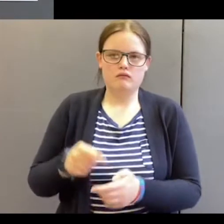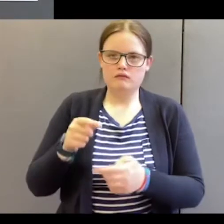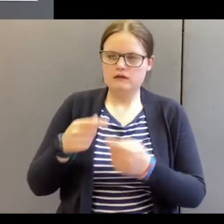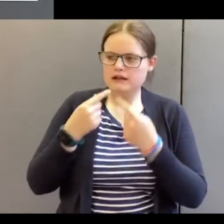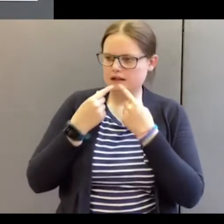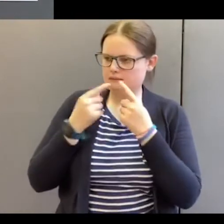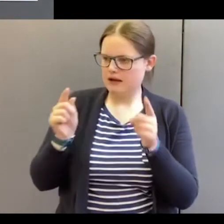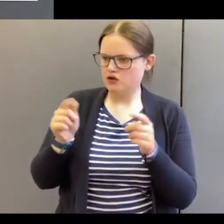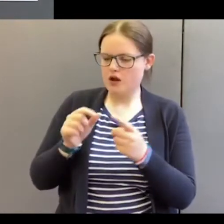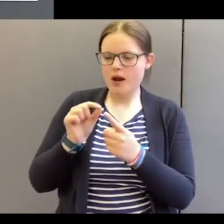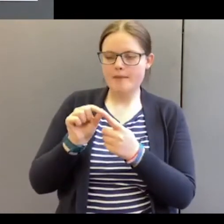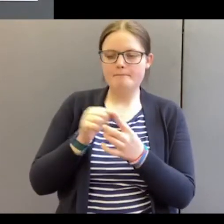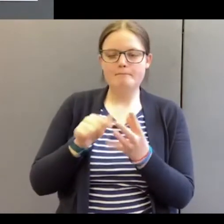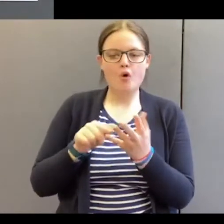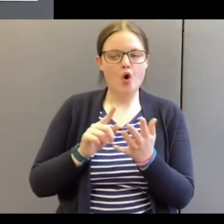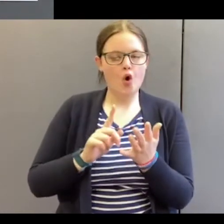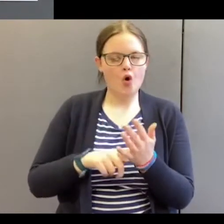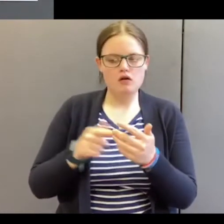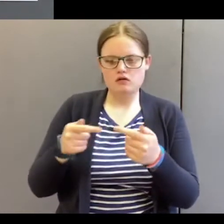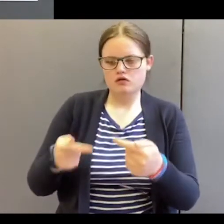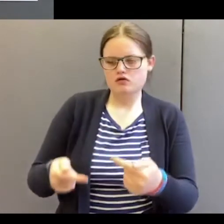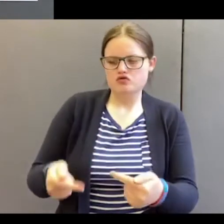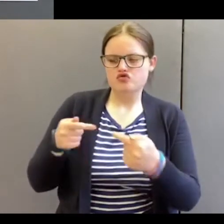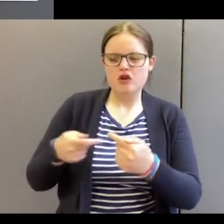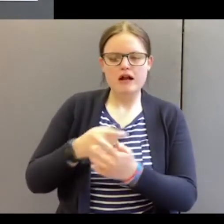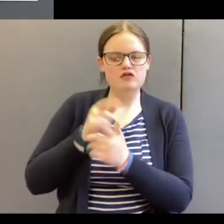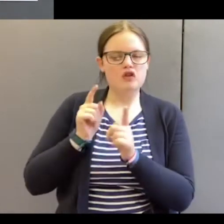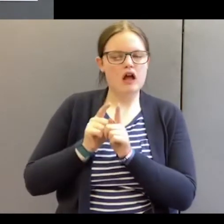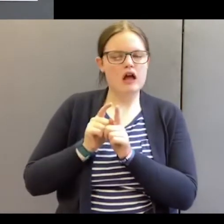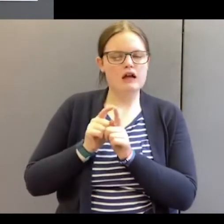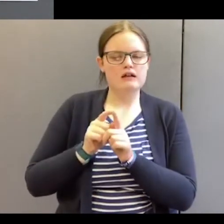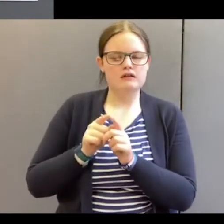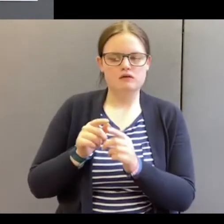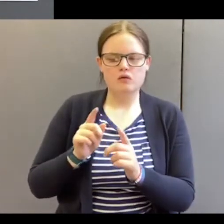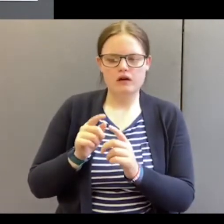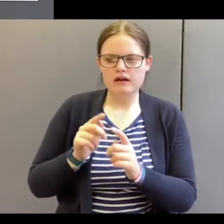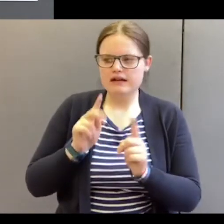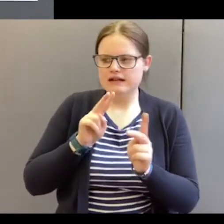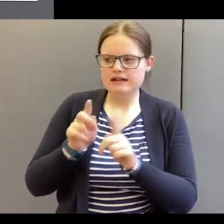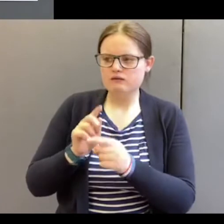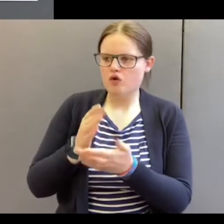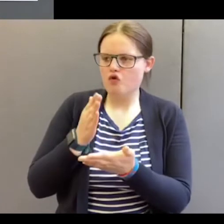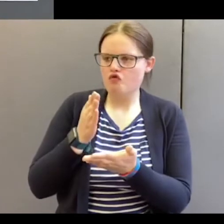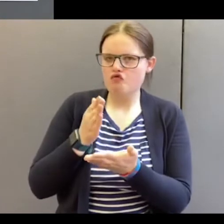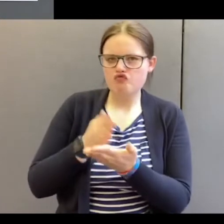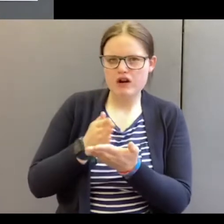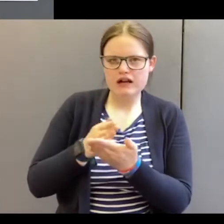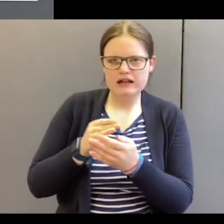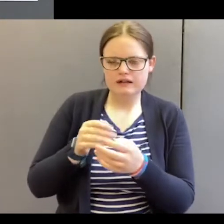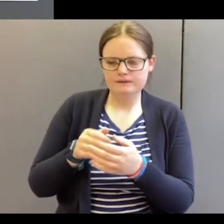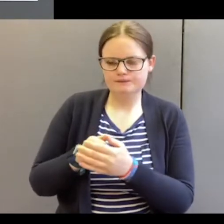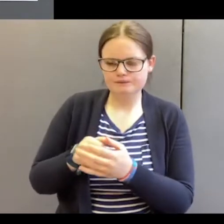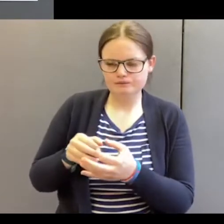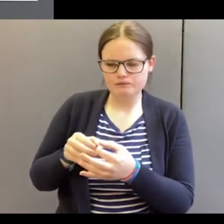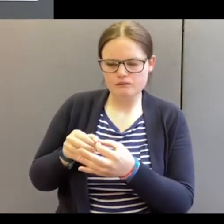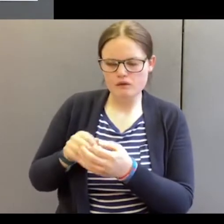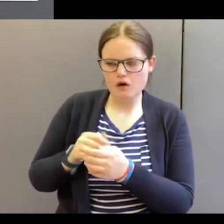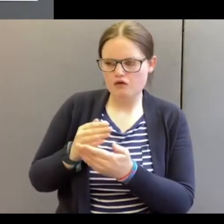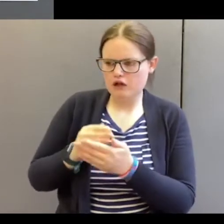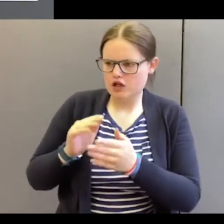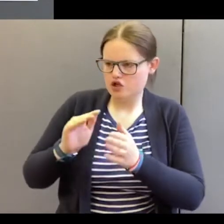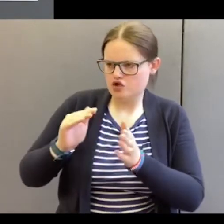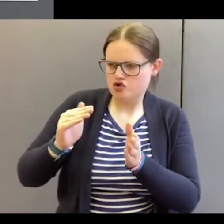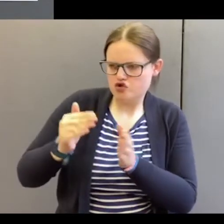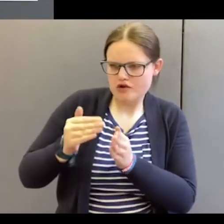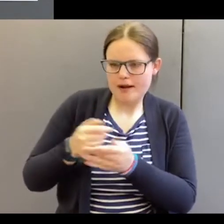message, Paul challenges us to see what really drives and what shapes